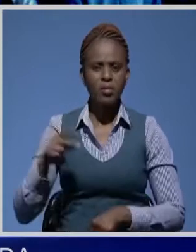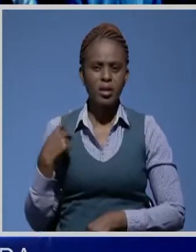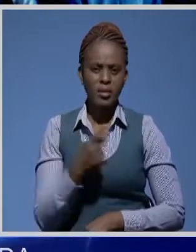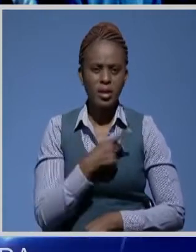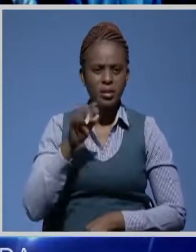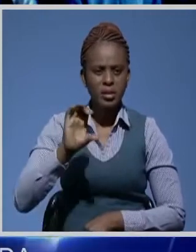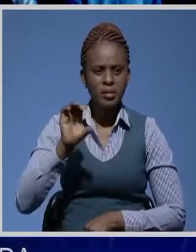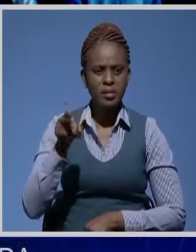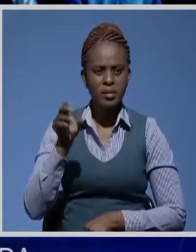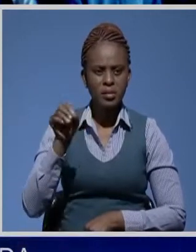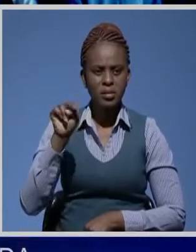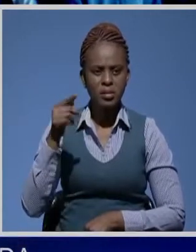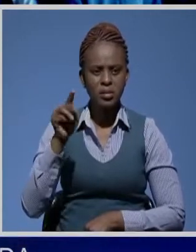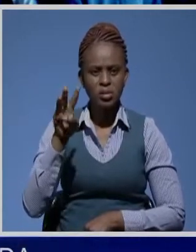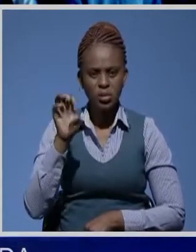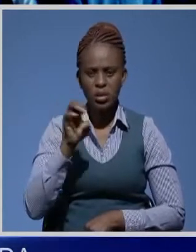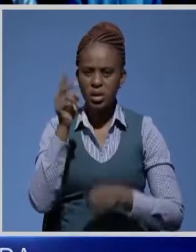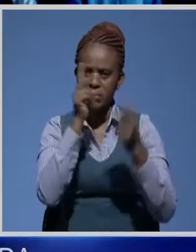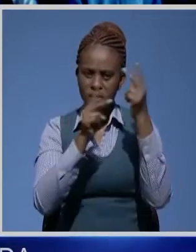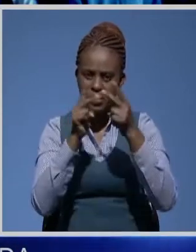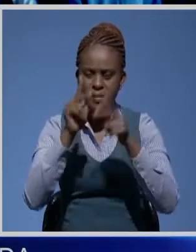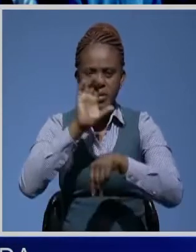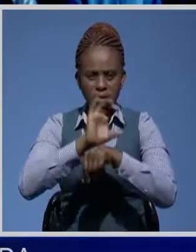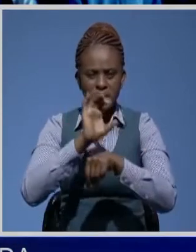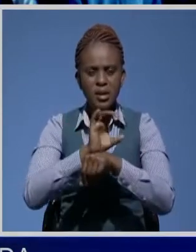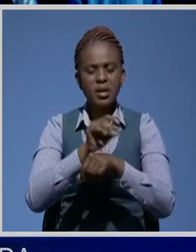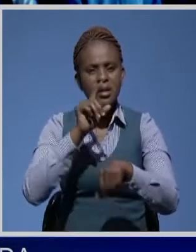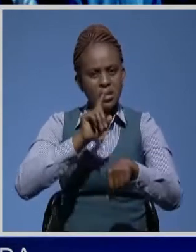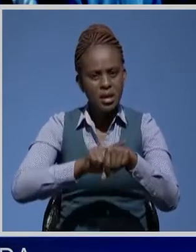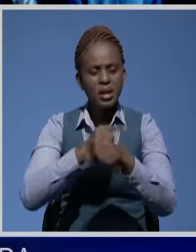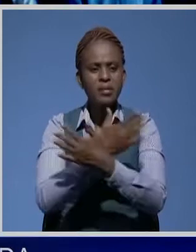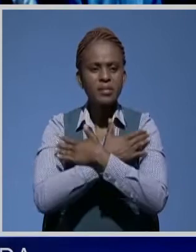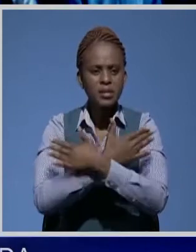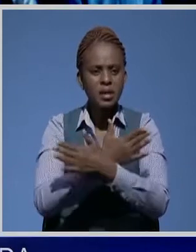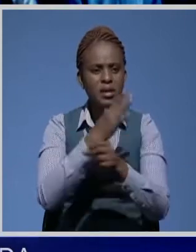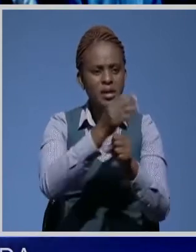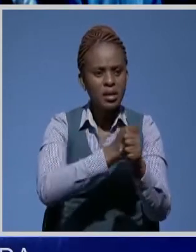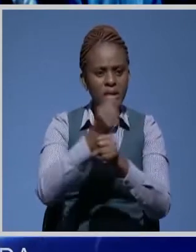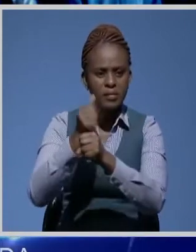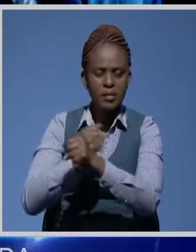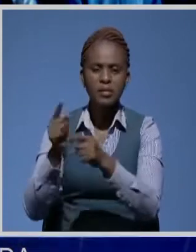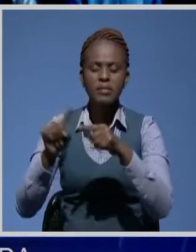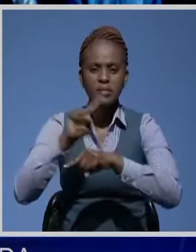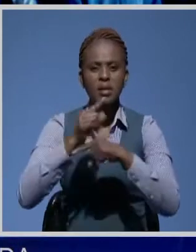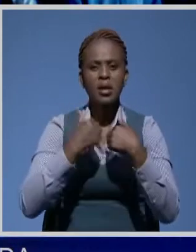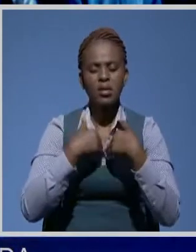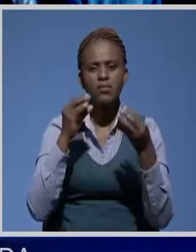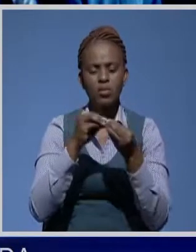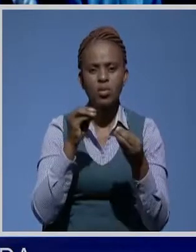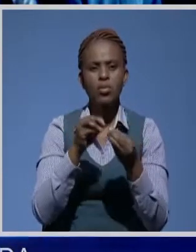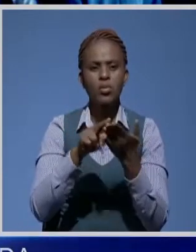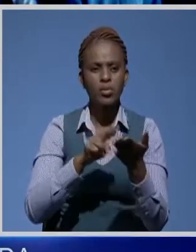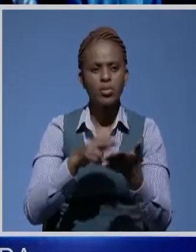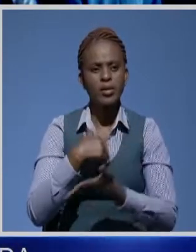Jafin Mwakalombe visited the congregation for the Harvest Sander Worship. Today, Robert Mwanza has the details.